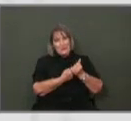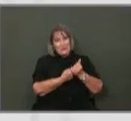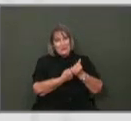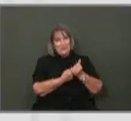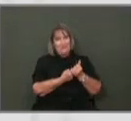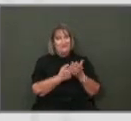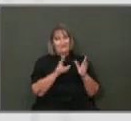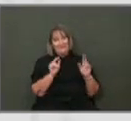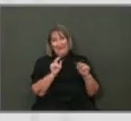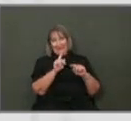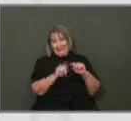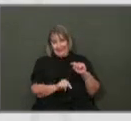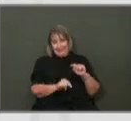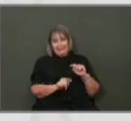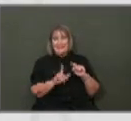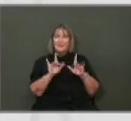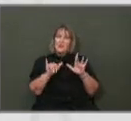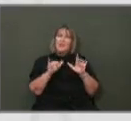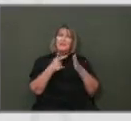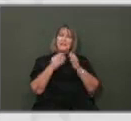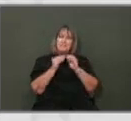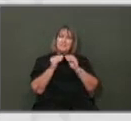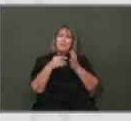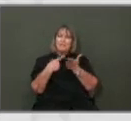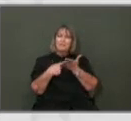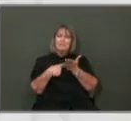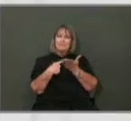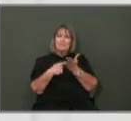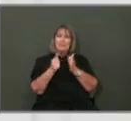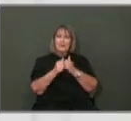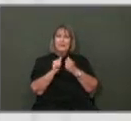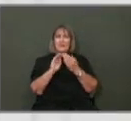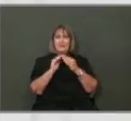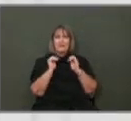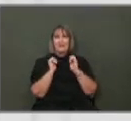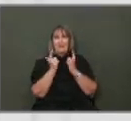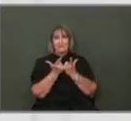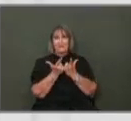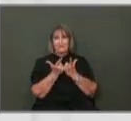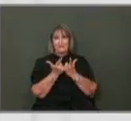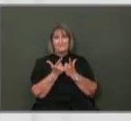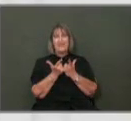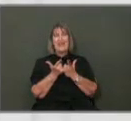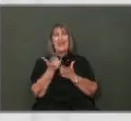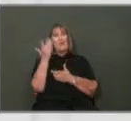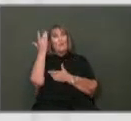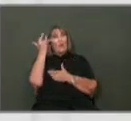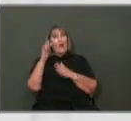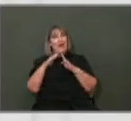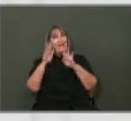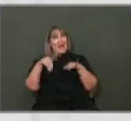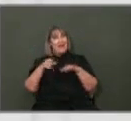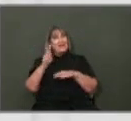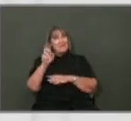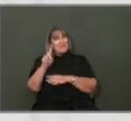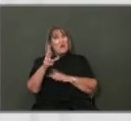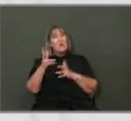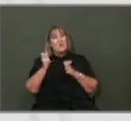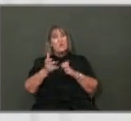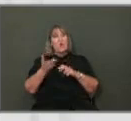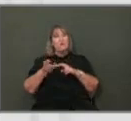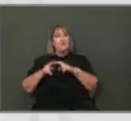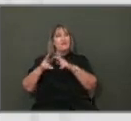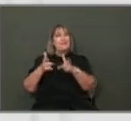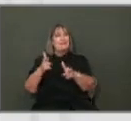-term conversation with the council. It's also one of the reasons why we are accelerating the housing bonds, because the need for a low-barrier